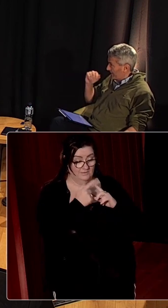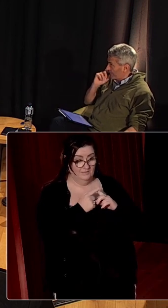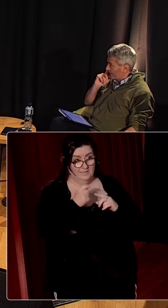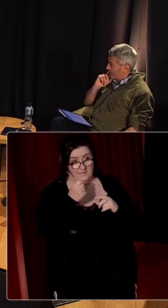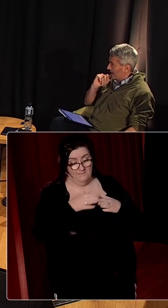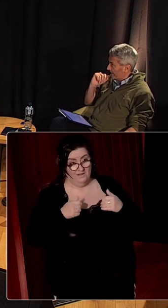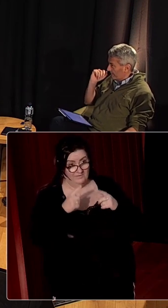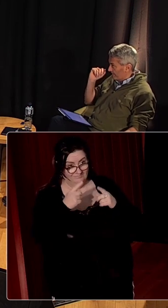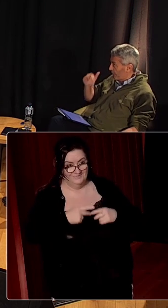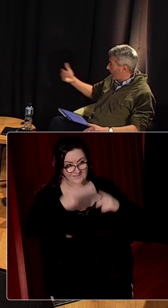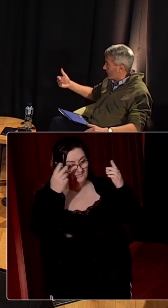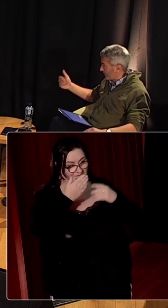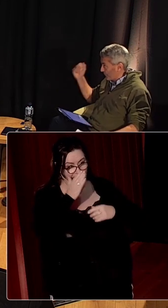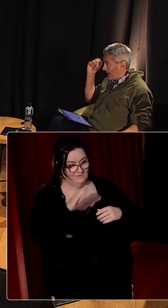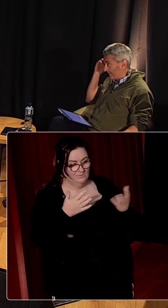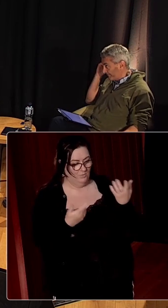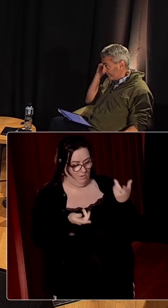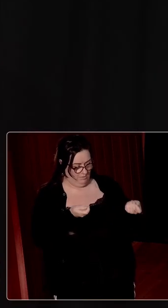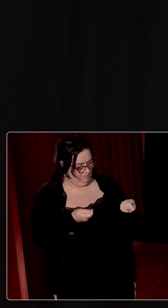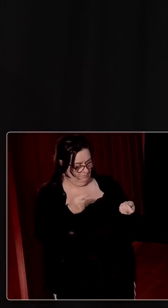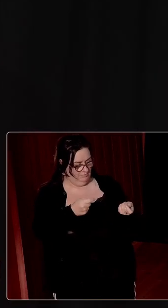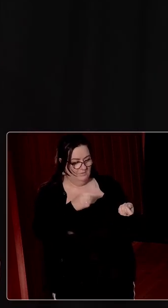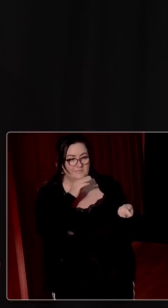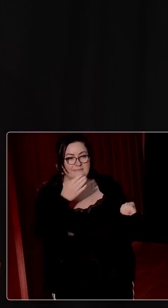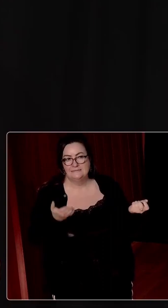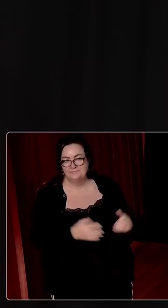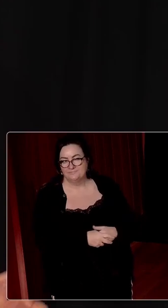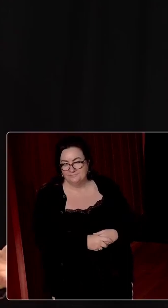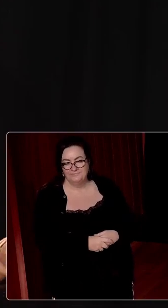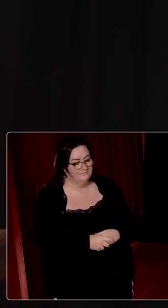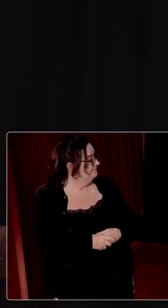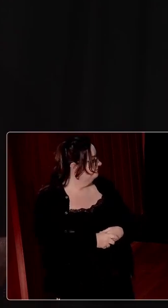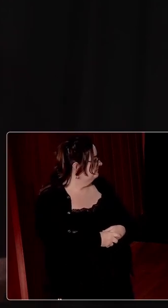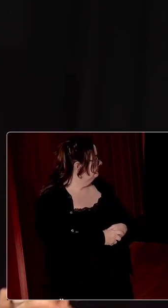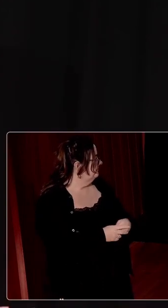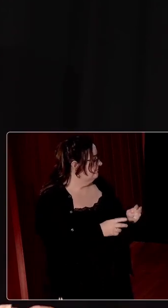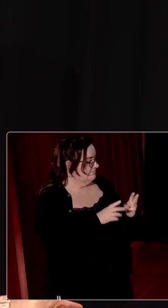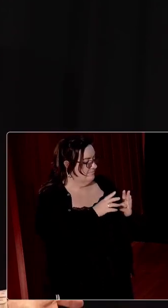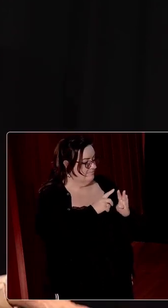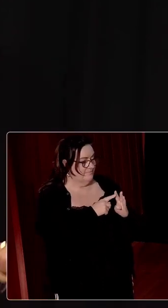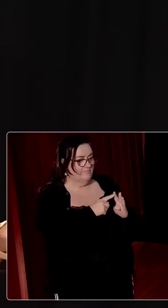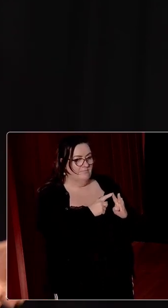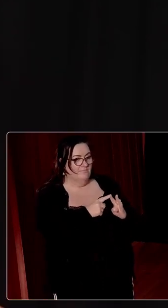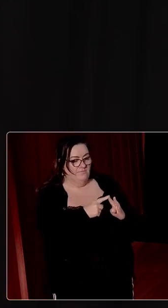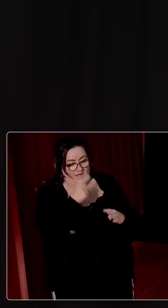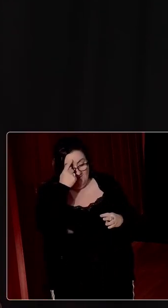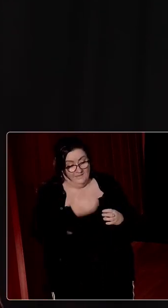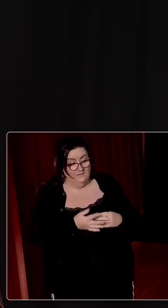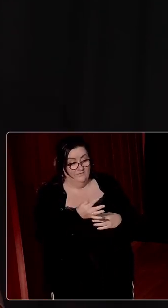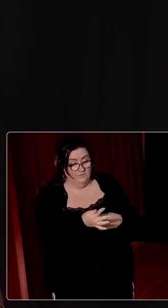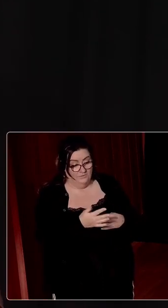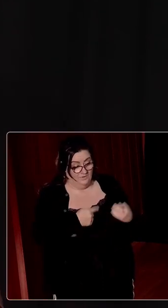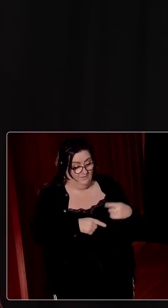in Belfast about what cooperation would mean. So I think the future of the